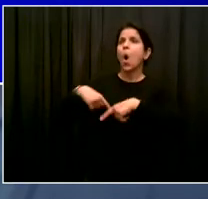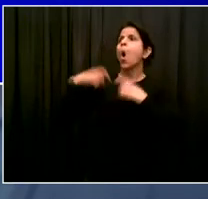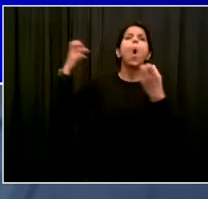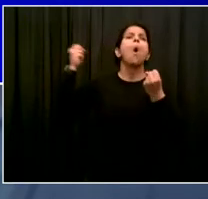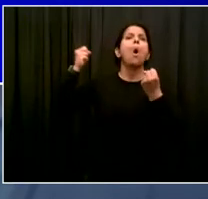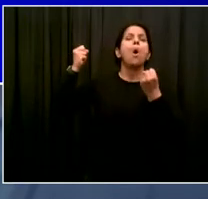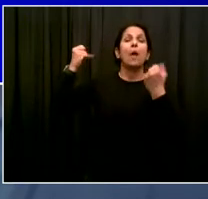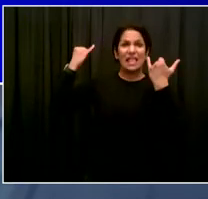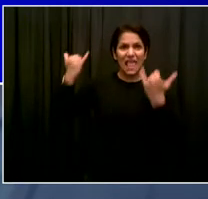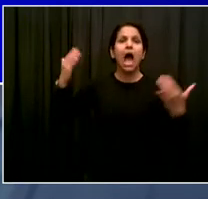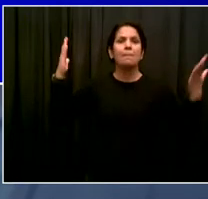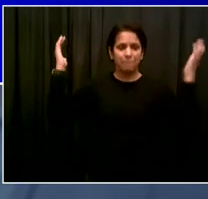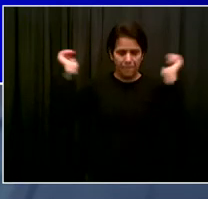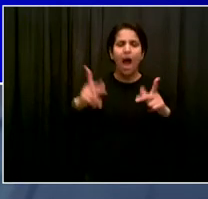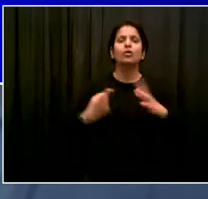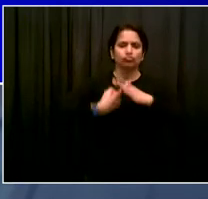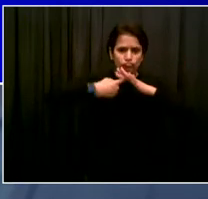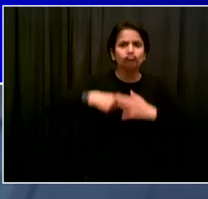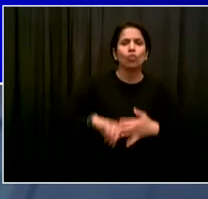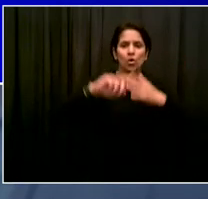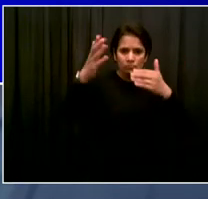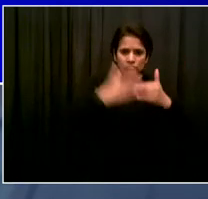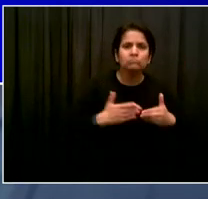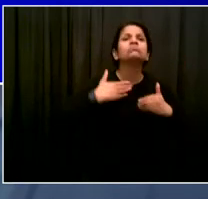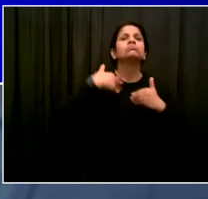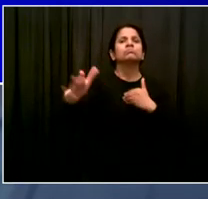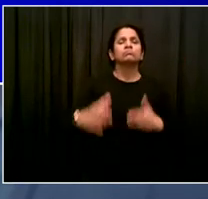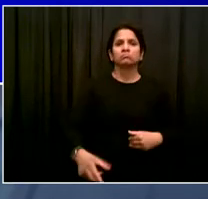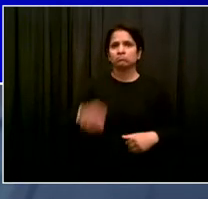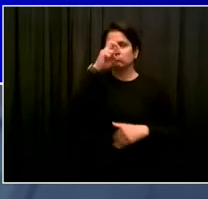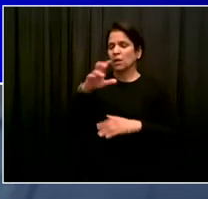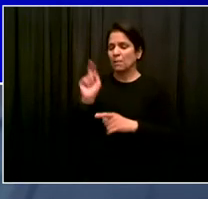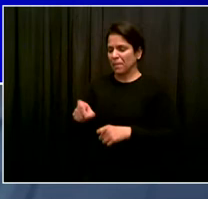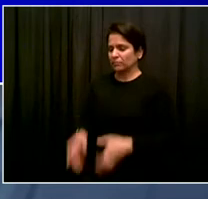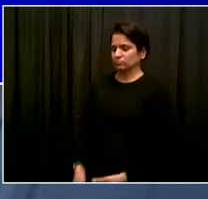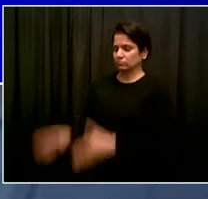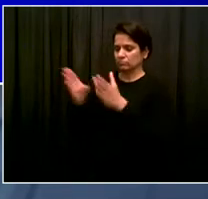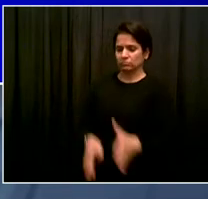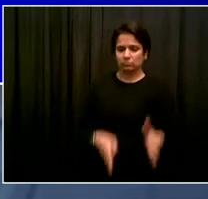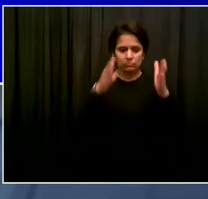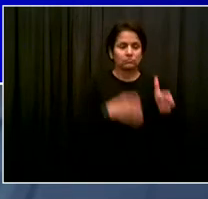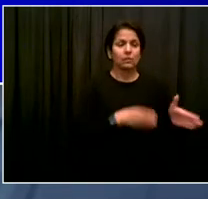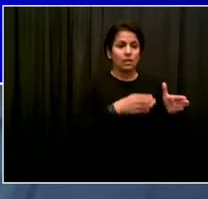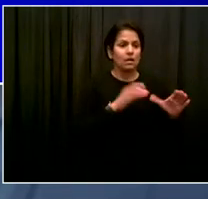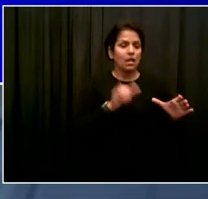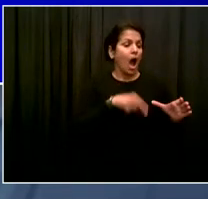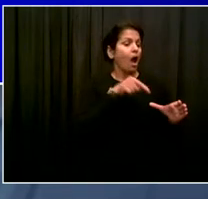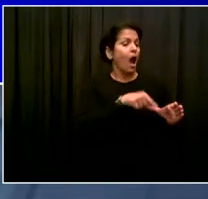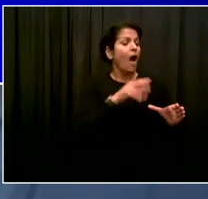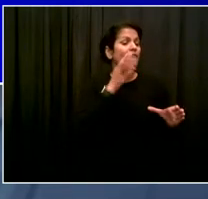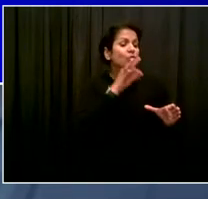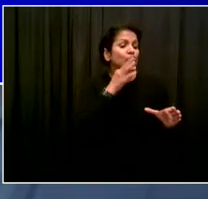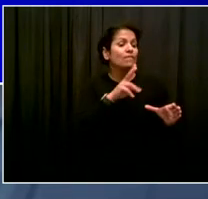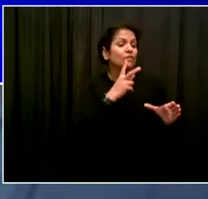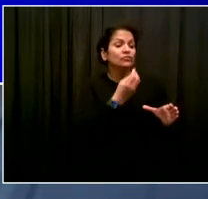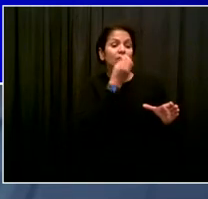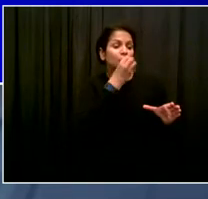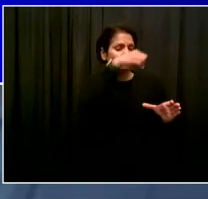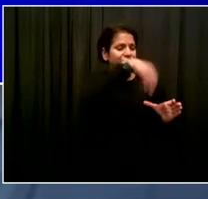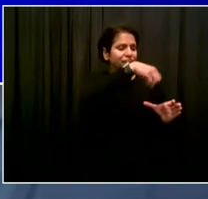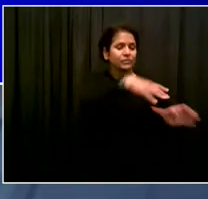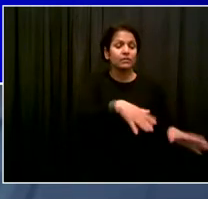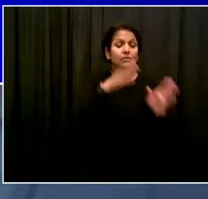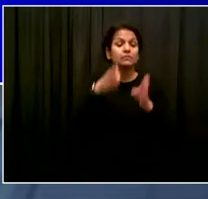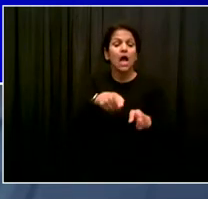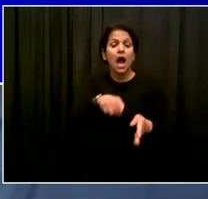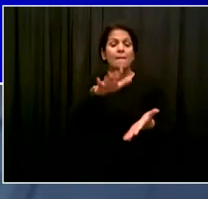opt in. This is going to be all on an opt-in system and we think this is going to be the right way to restart the organics effort